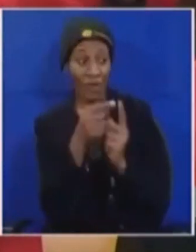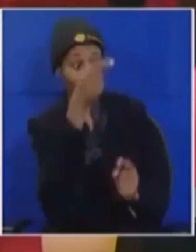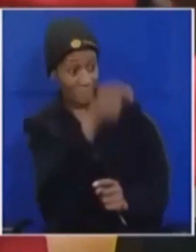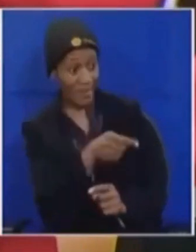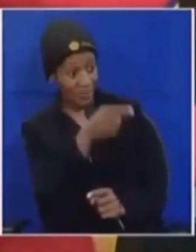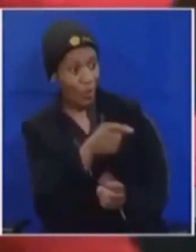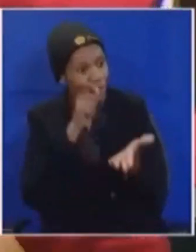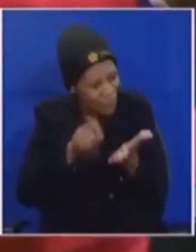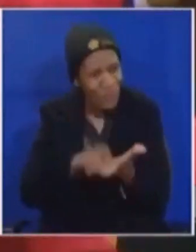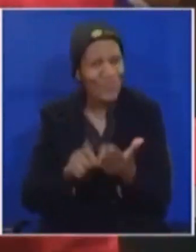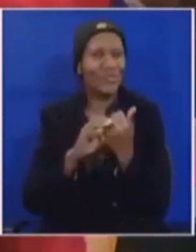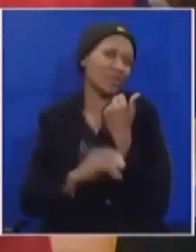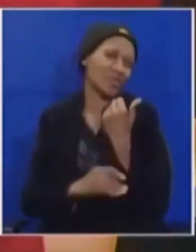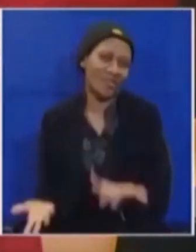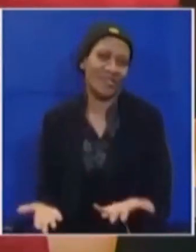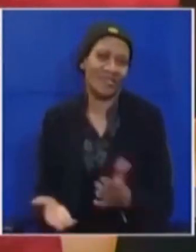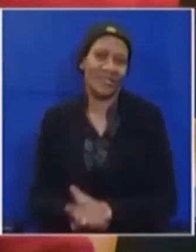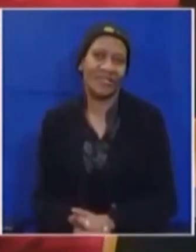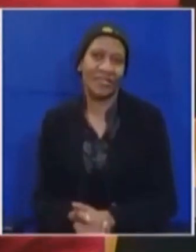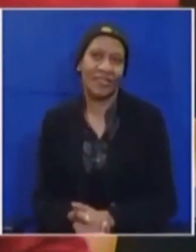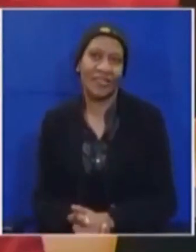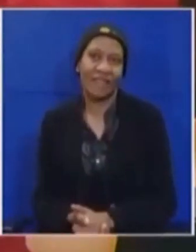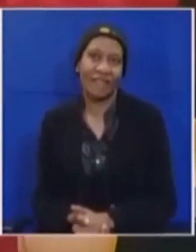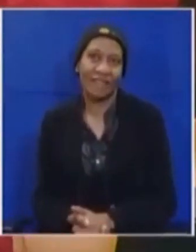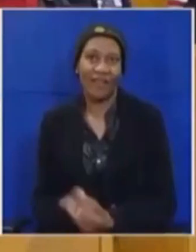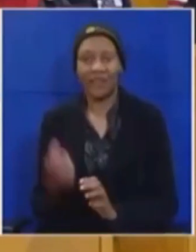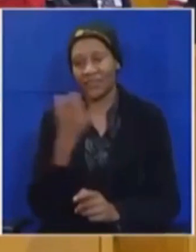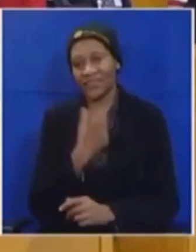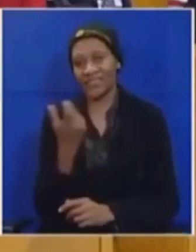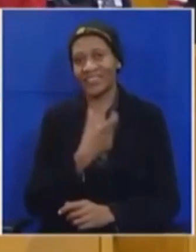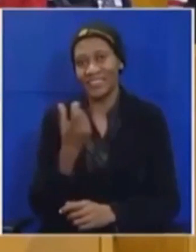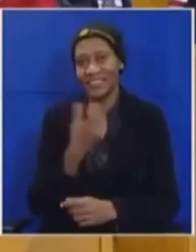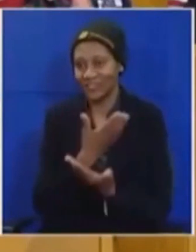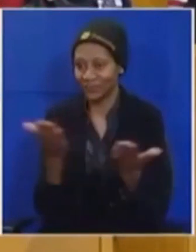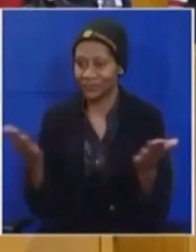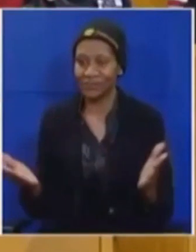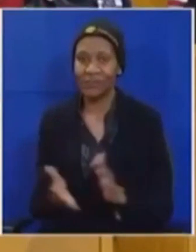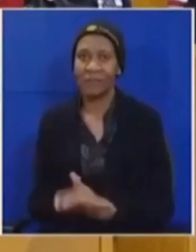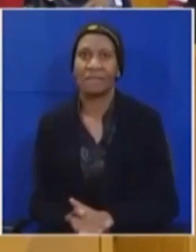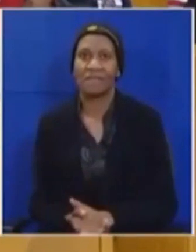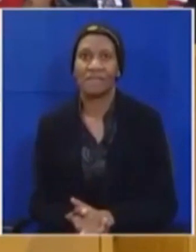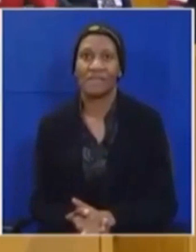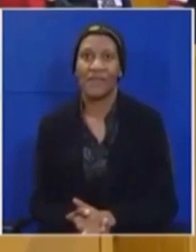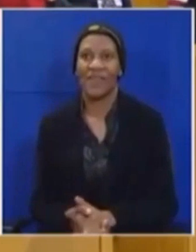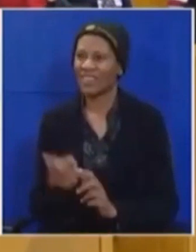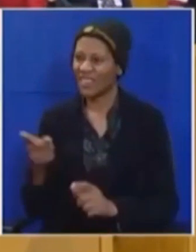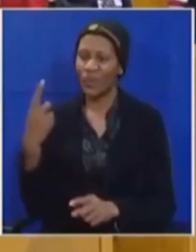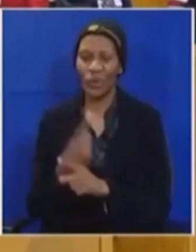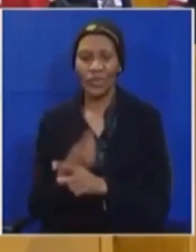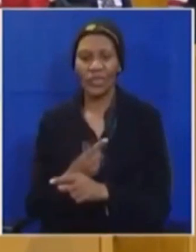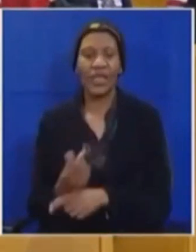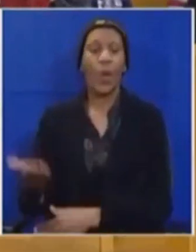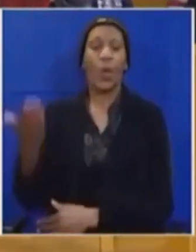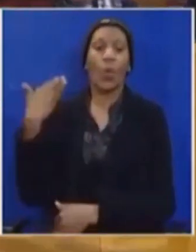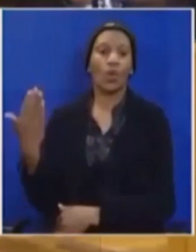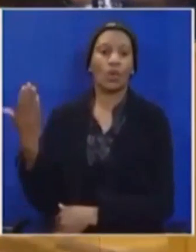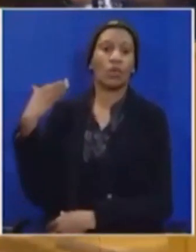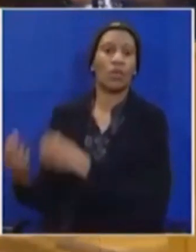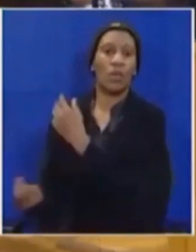constitution and and you talk to him in past tense as if he's no longer there